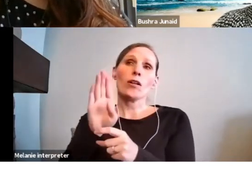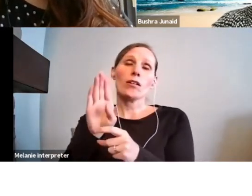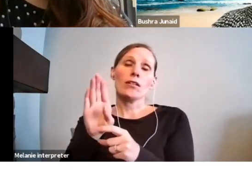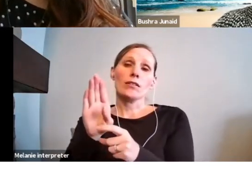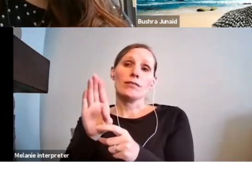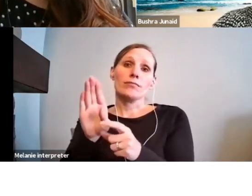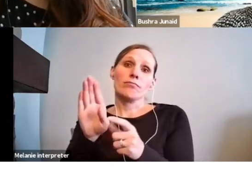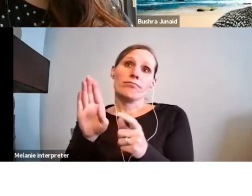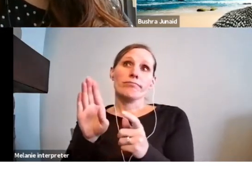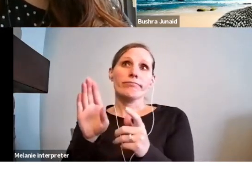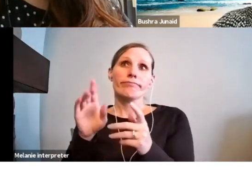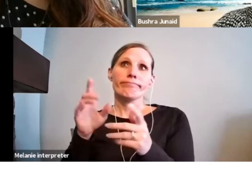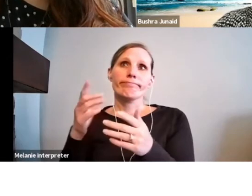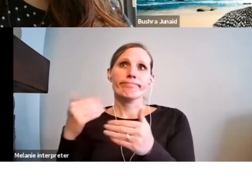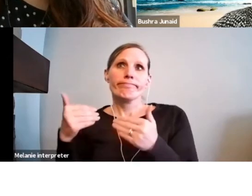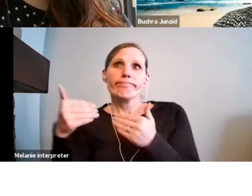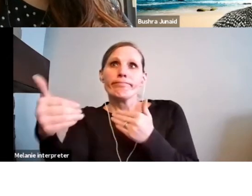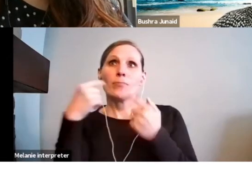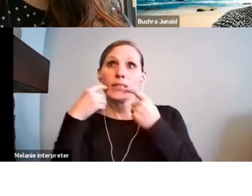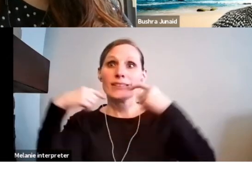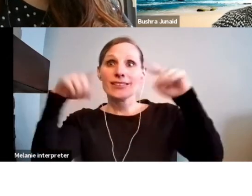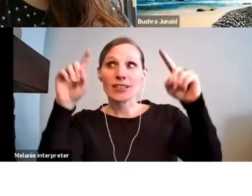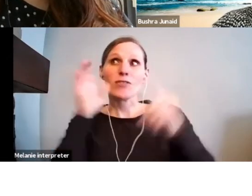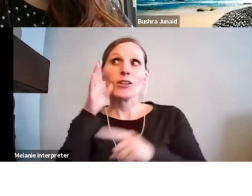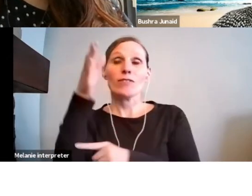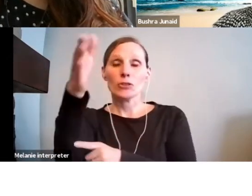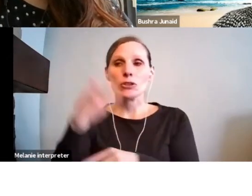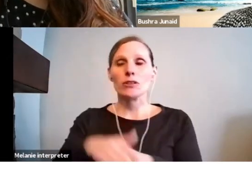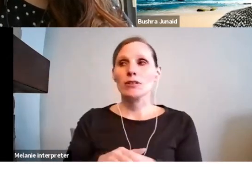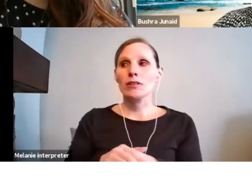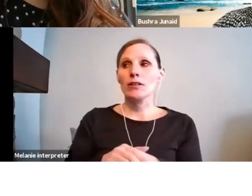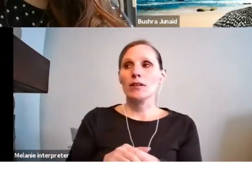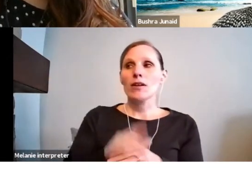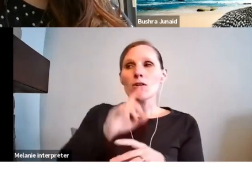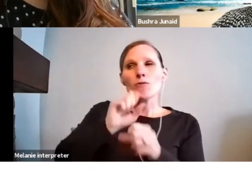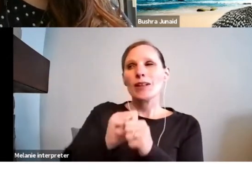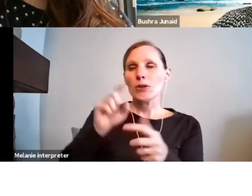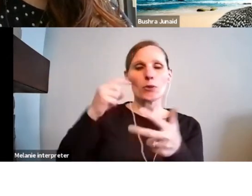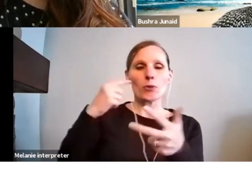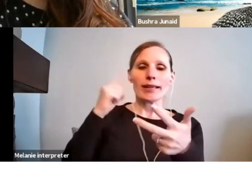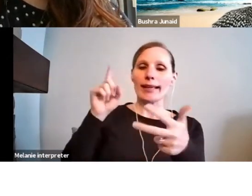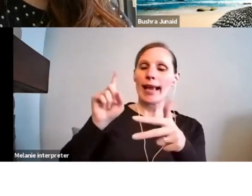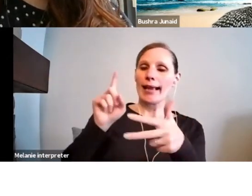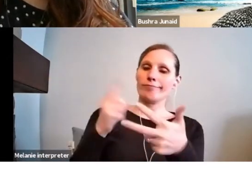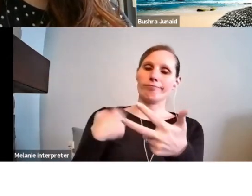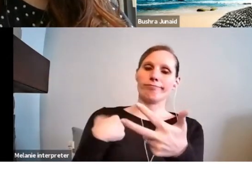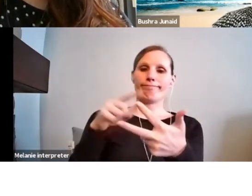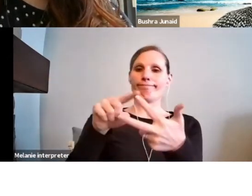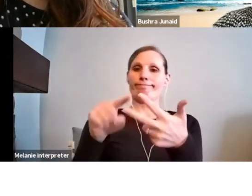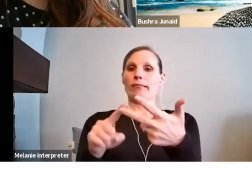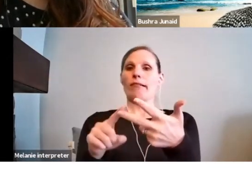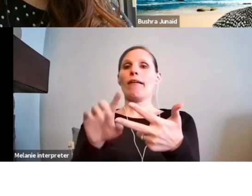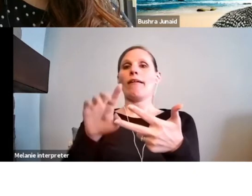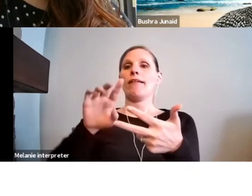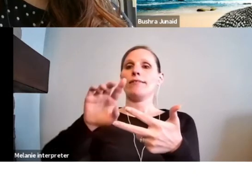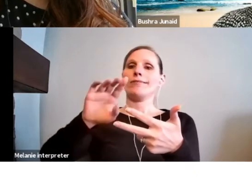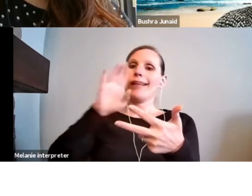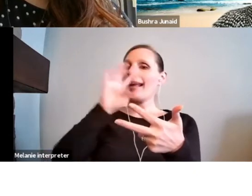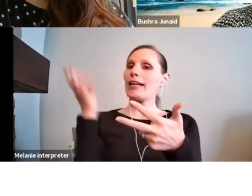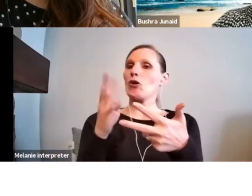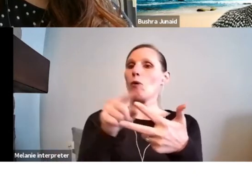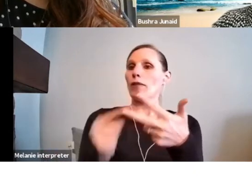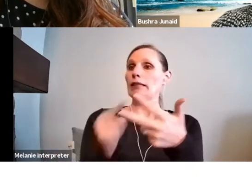Work that's being supported for impact only without consideration of merit, unfortunately, won't